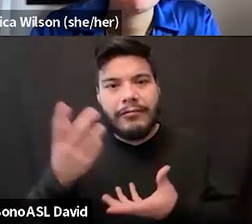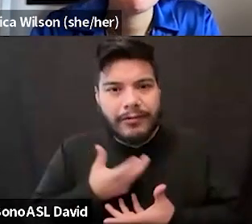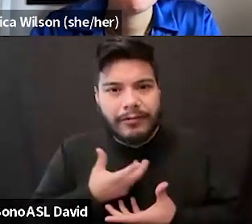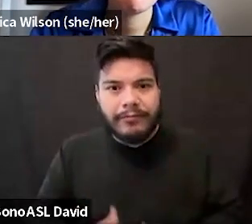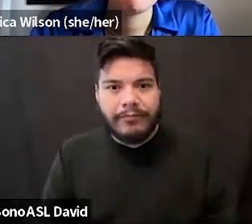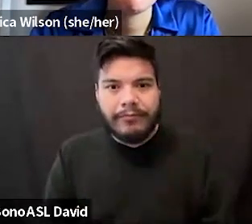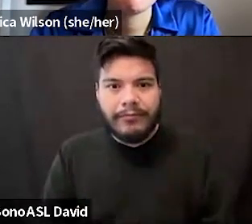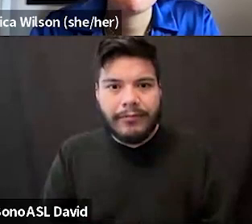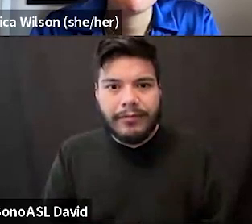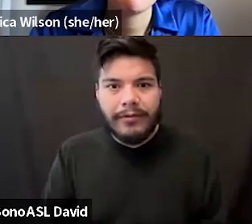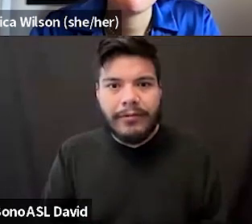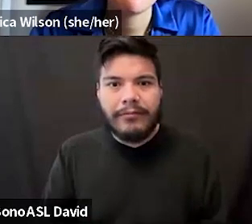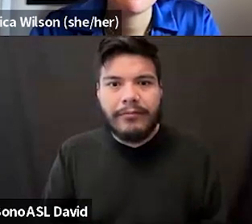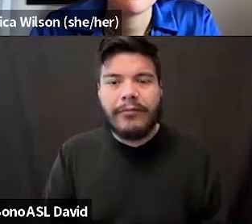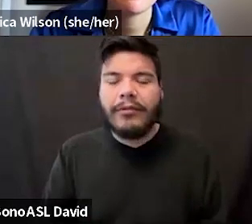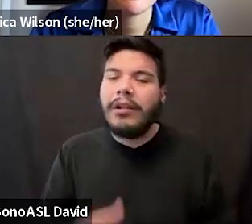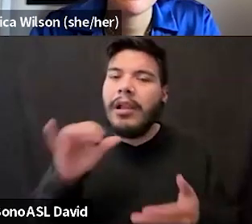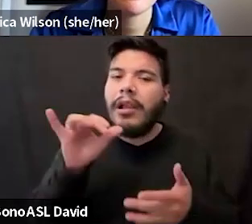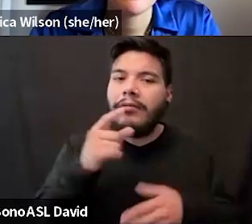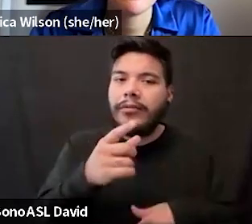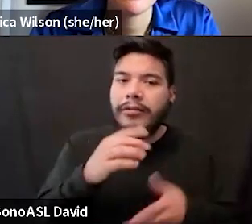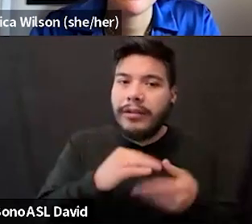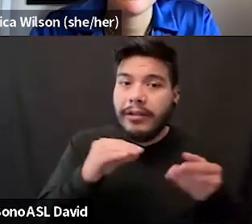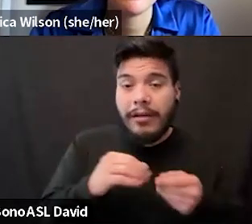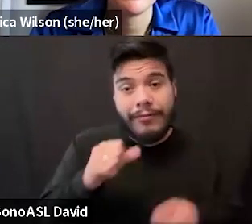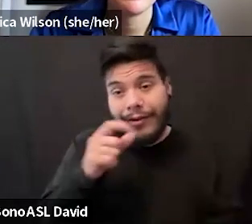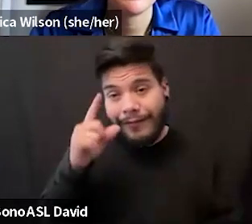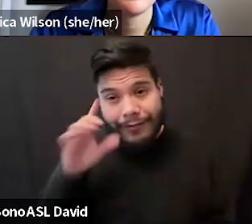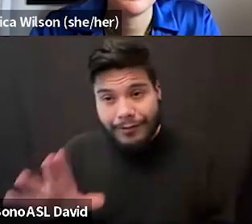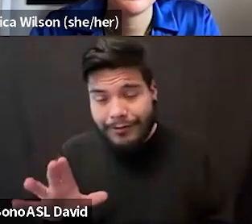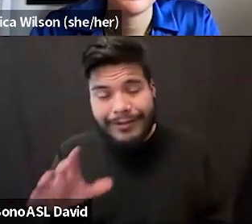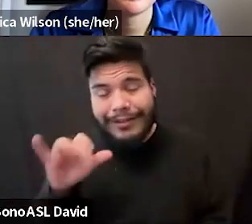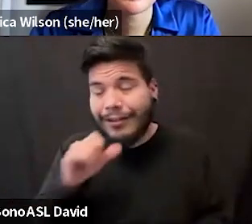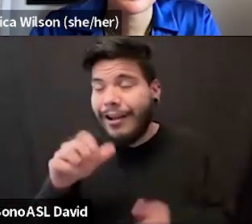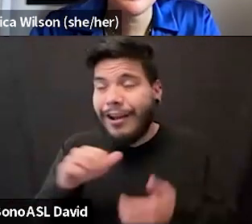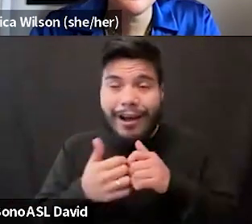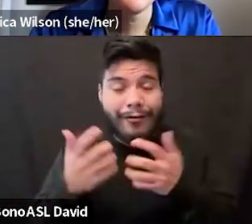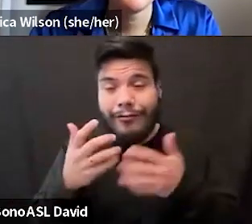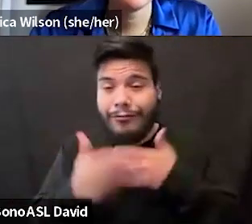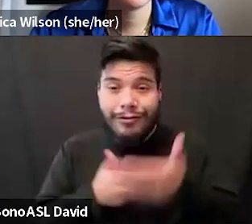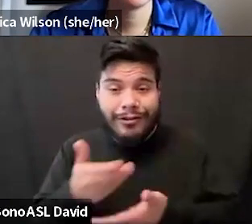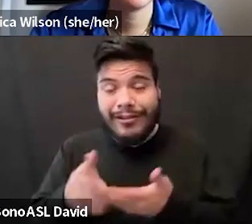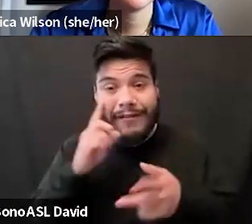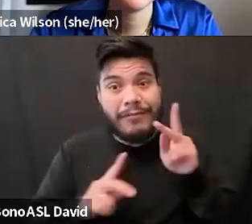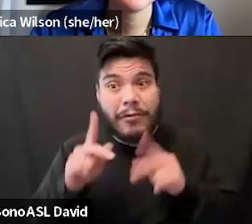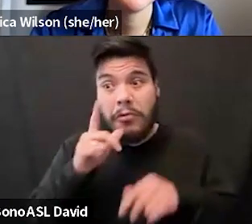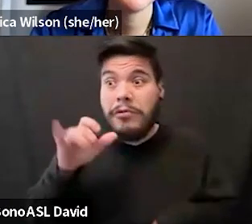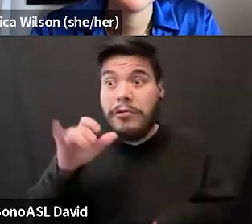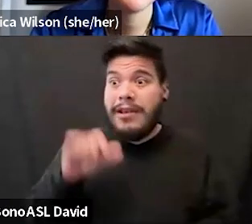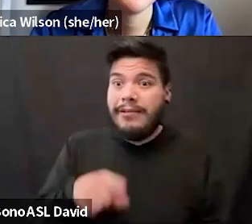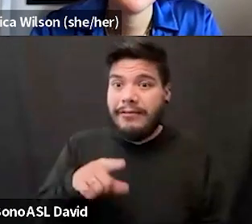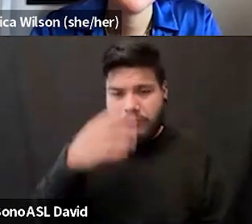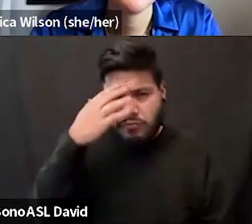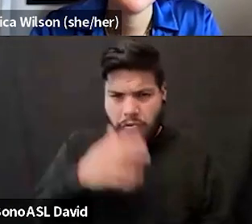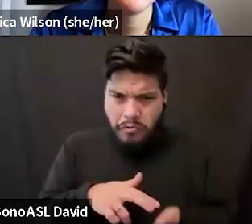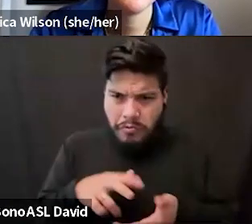just like what Saucy said, it's not, I'm not for you. It's, that's not how it works. And for the people who it is for, they know what it